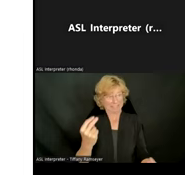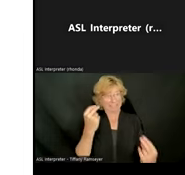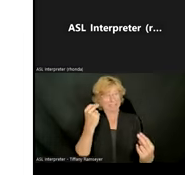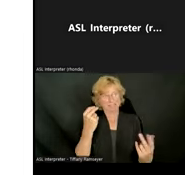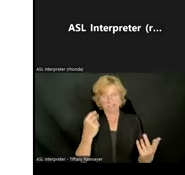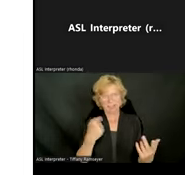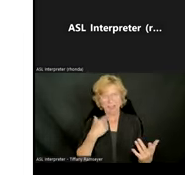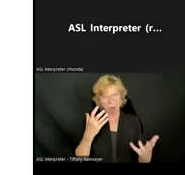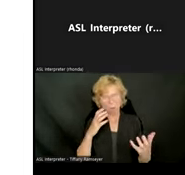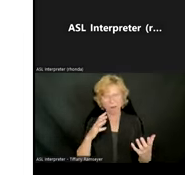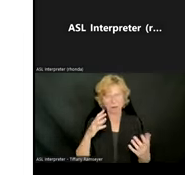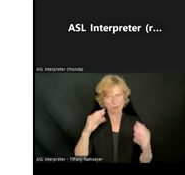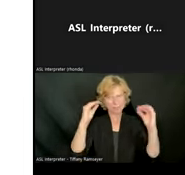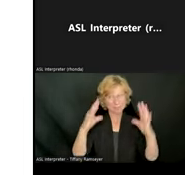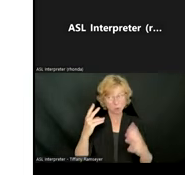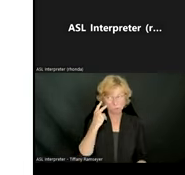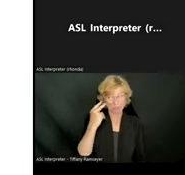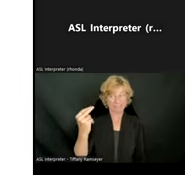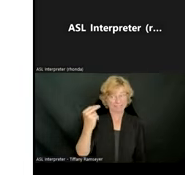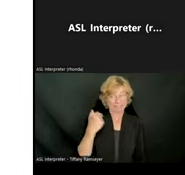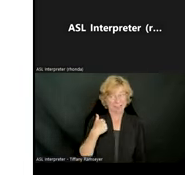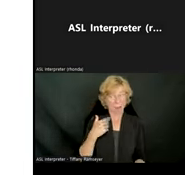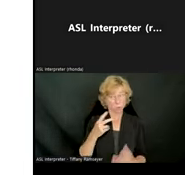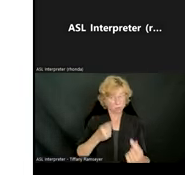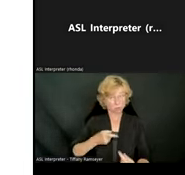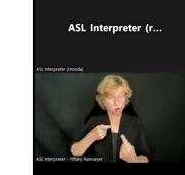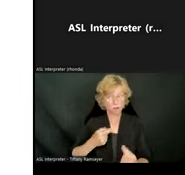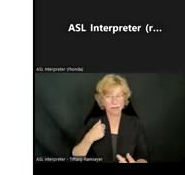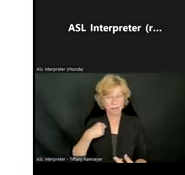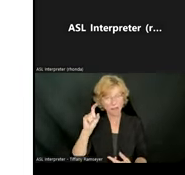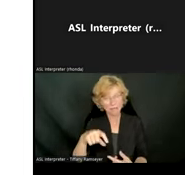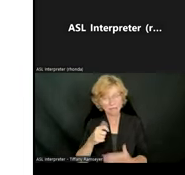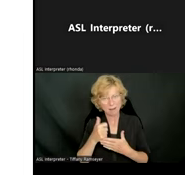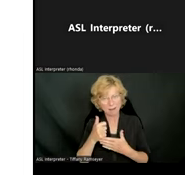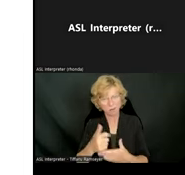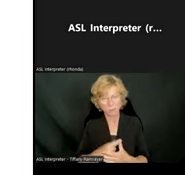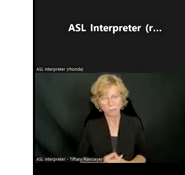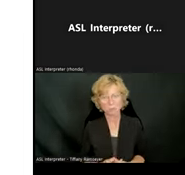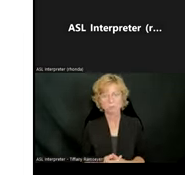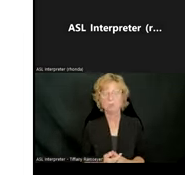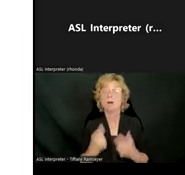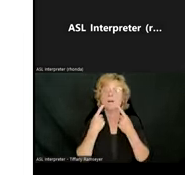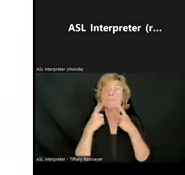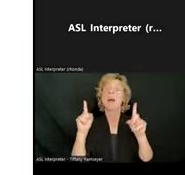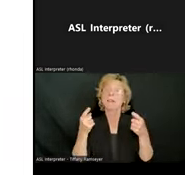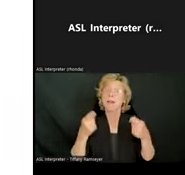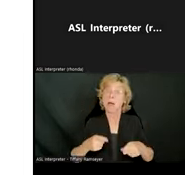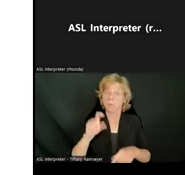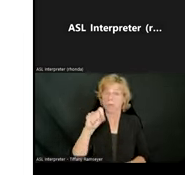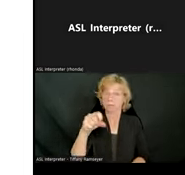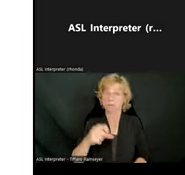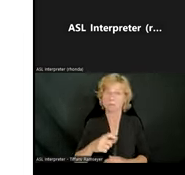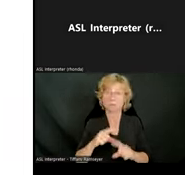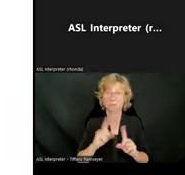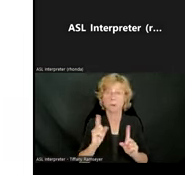struggling, and I needed help. And it got there eventually, but I still have